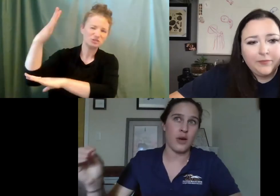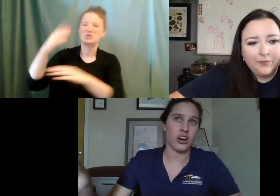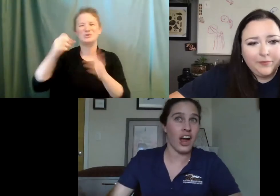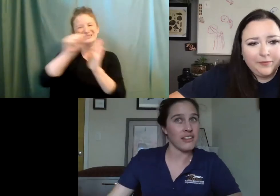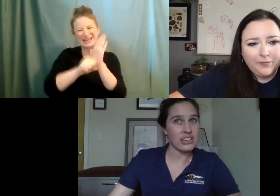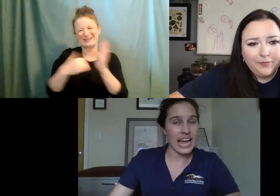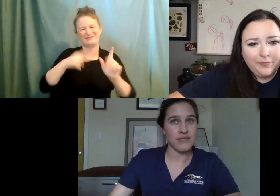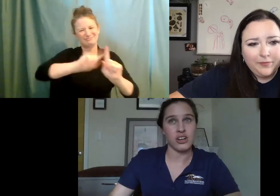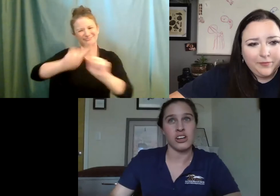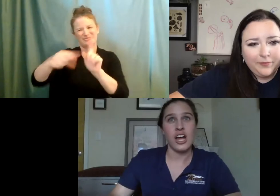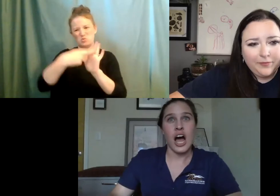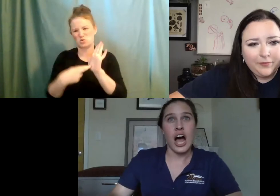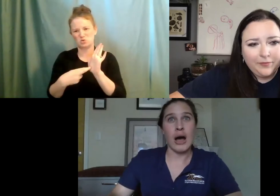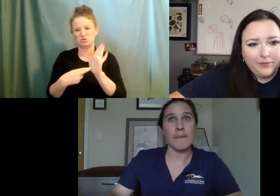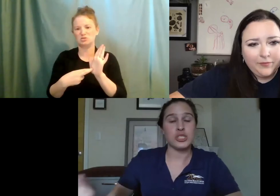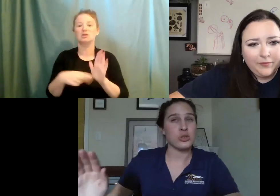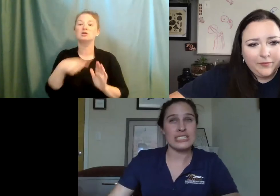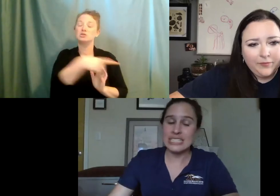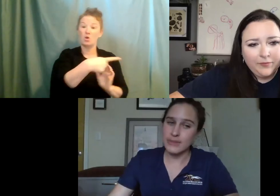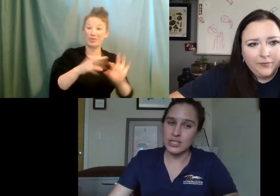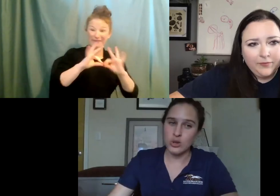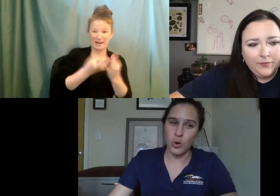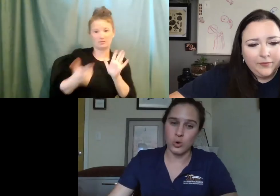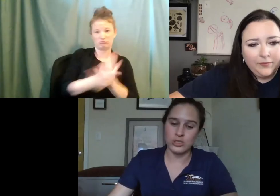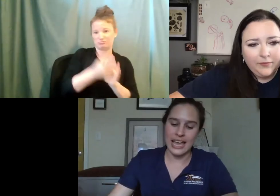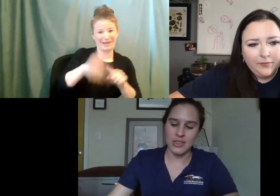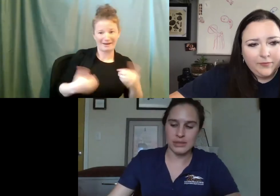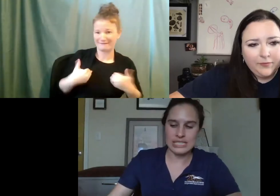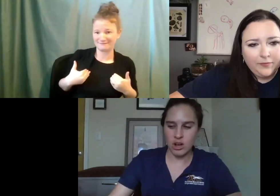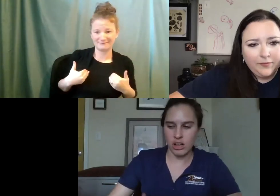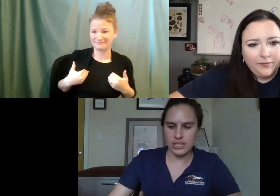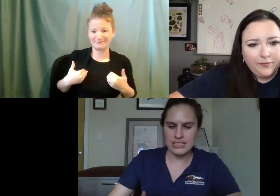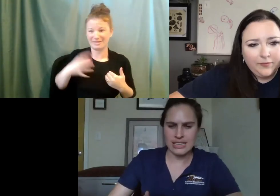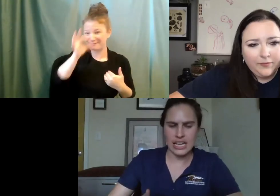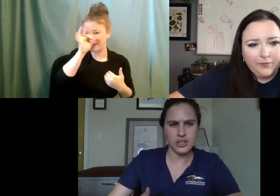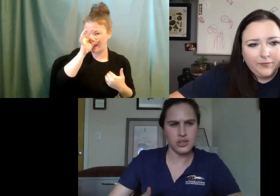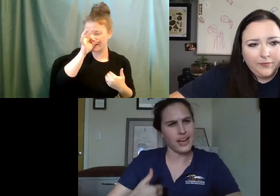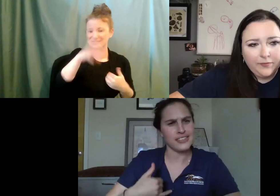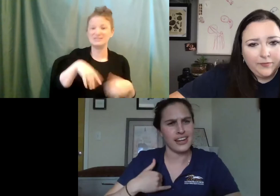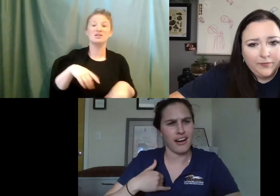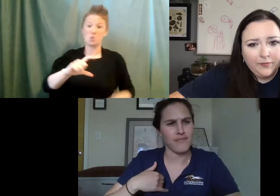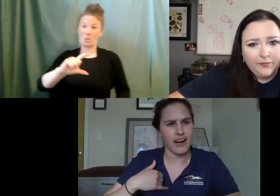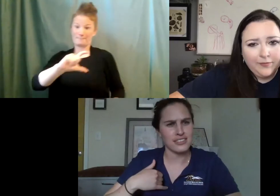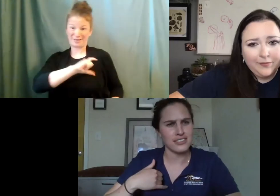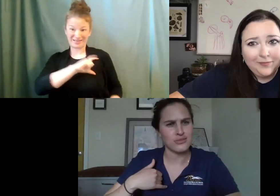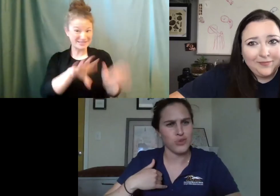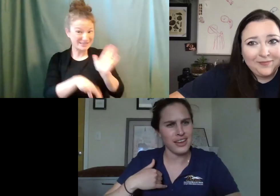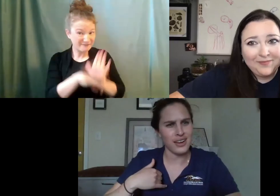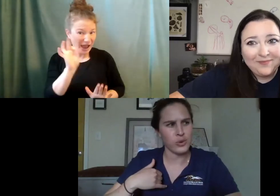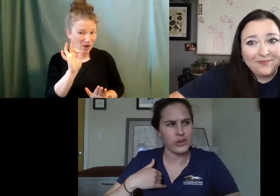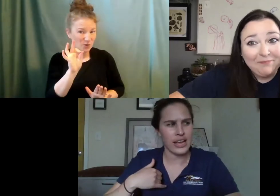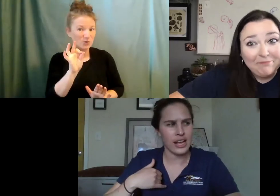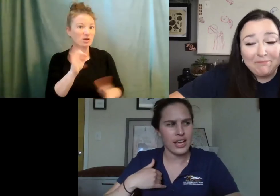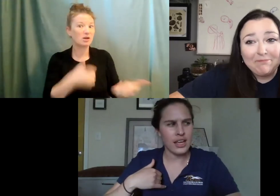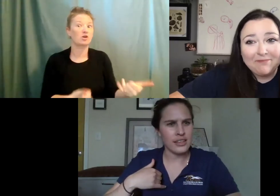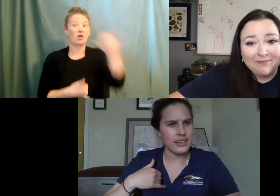they were not allowed to have her. Um, she was only six months old and the police called us and they said, you guys take care of foxes. Right.